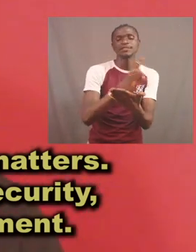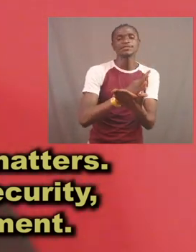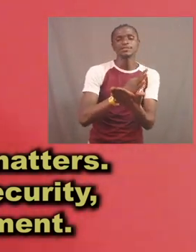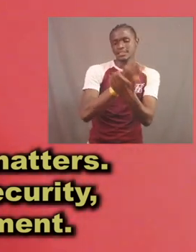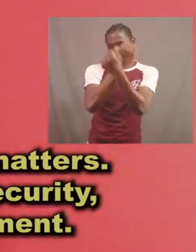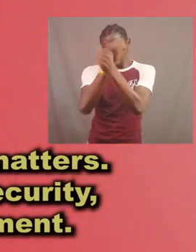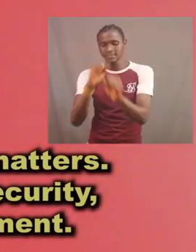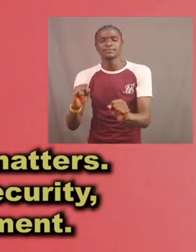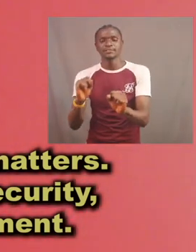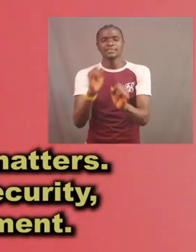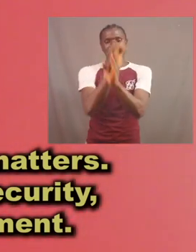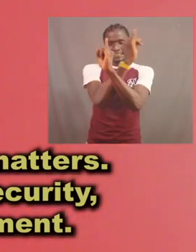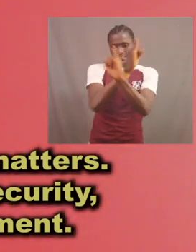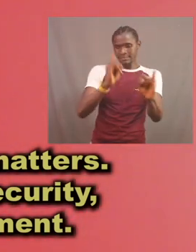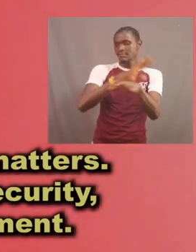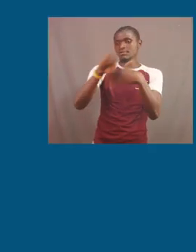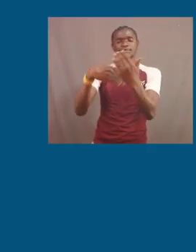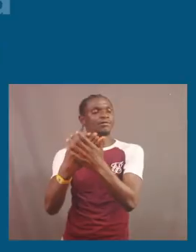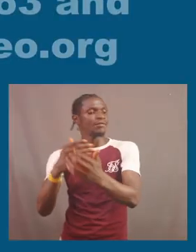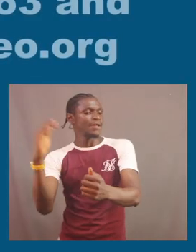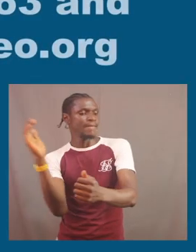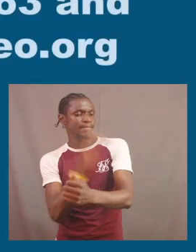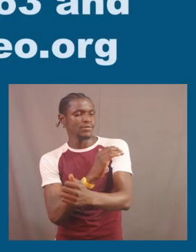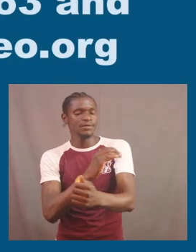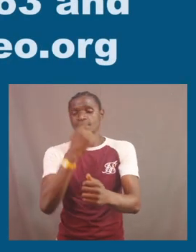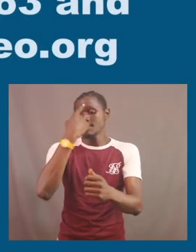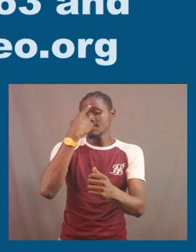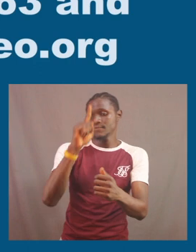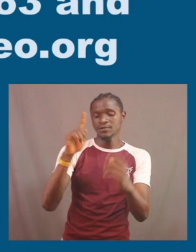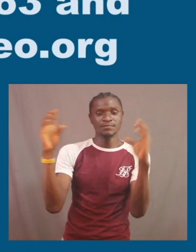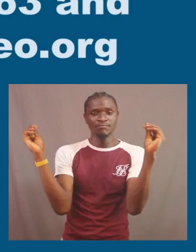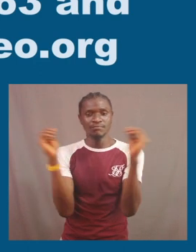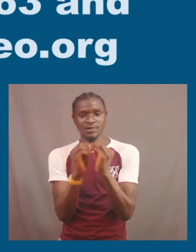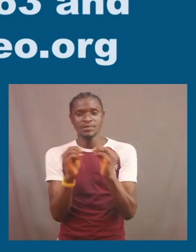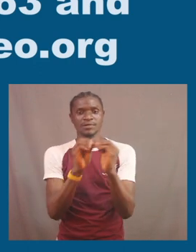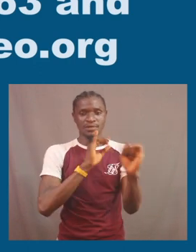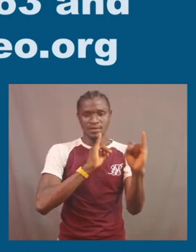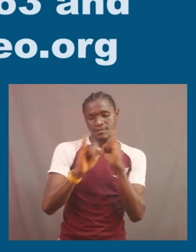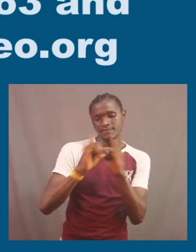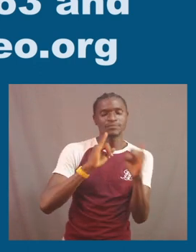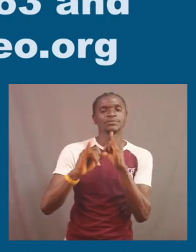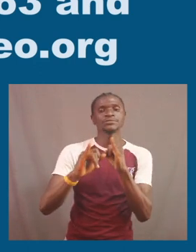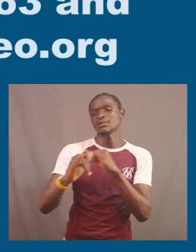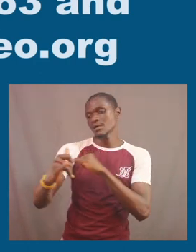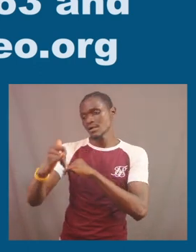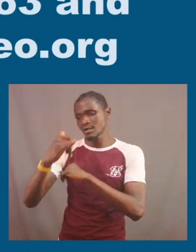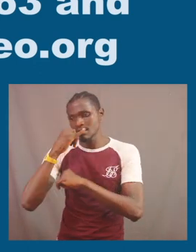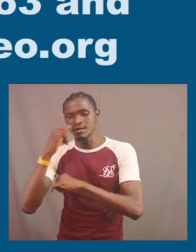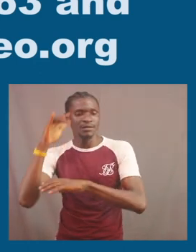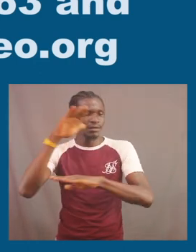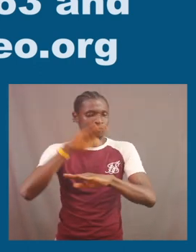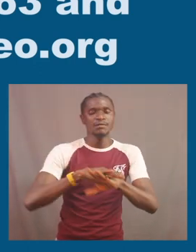independence and overall empowerment. For more information, call on 1-232